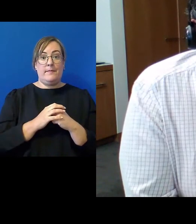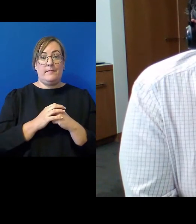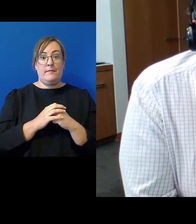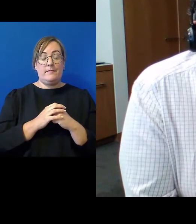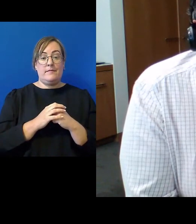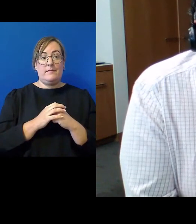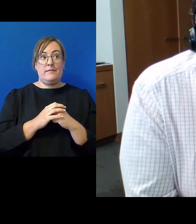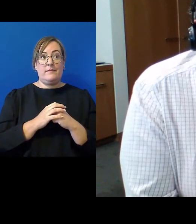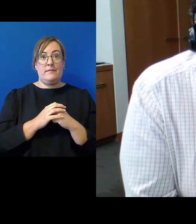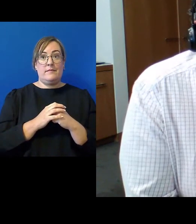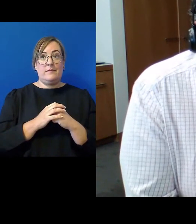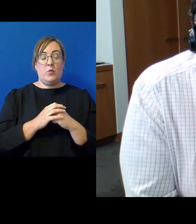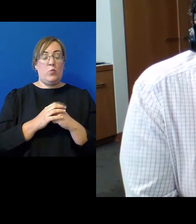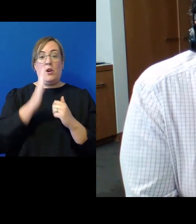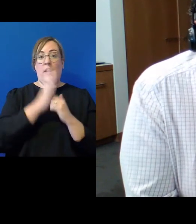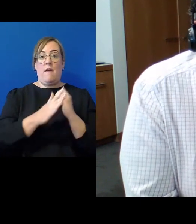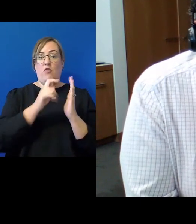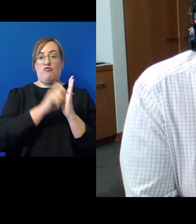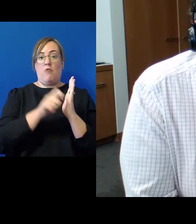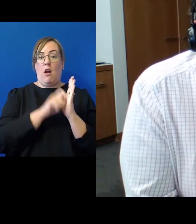would ever have written that judgment